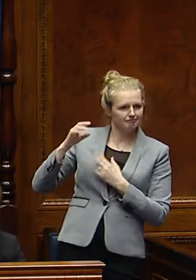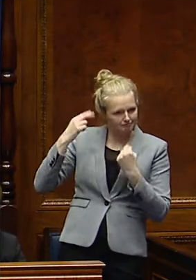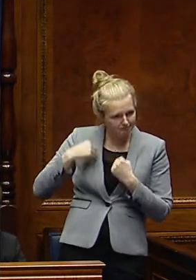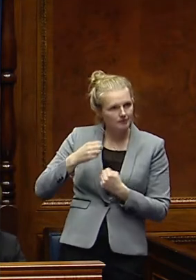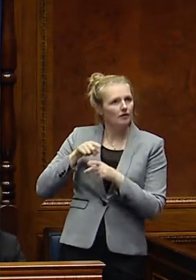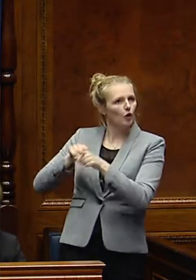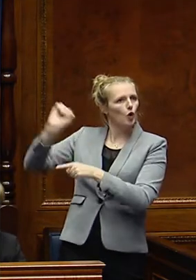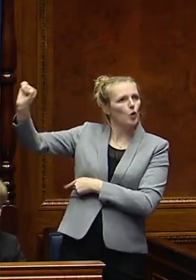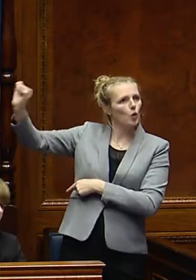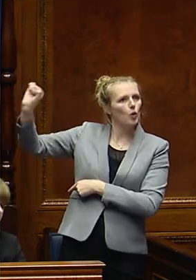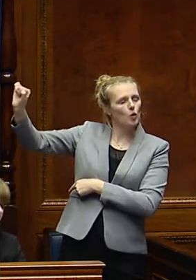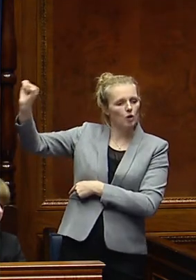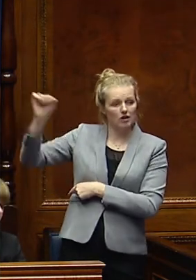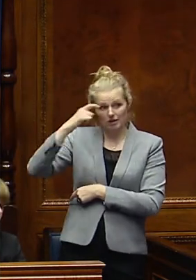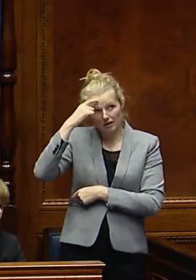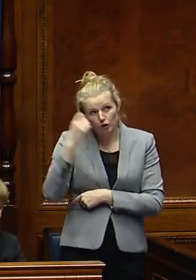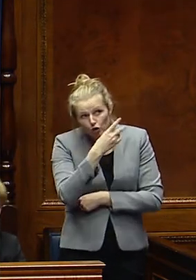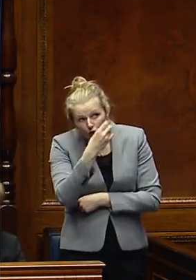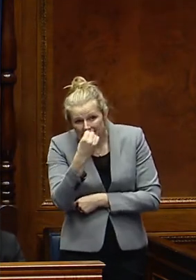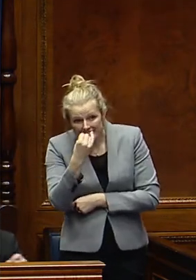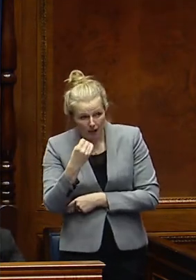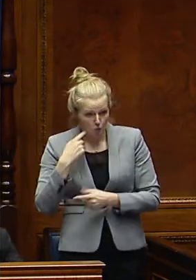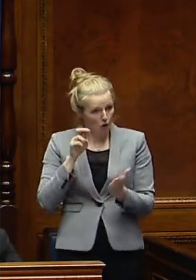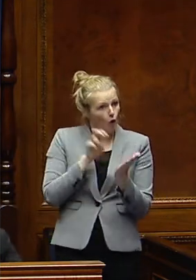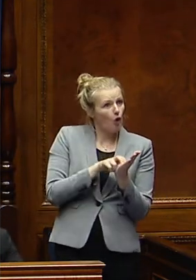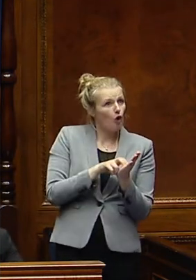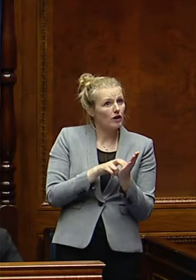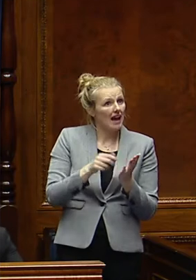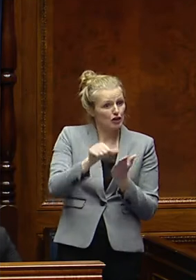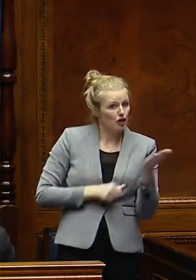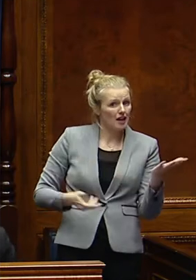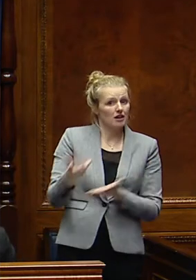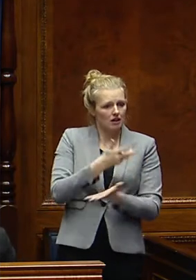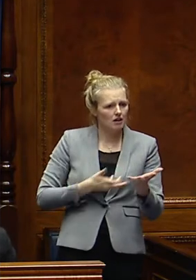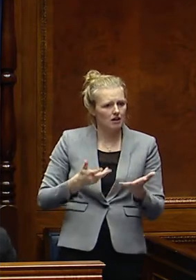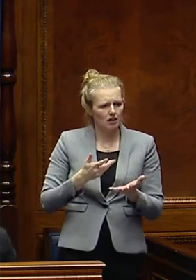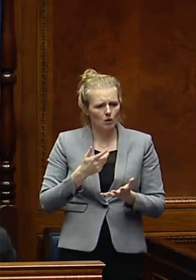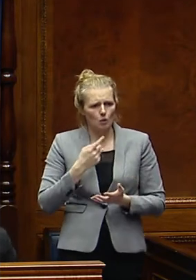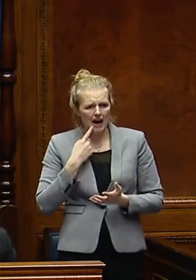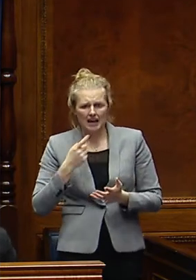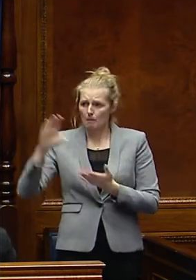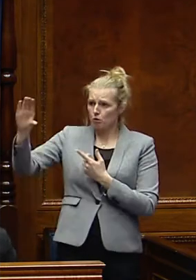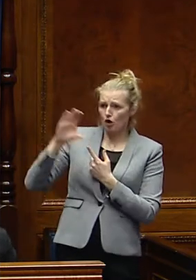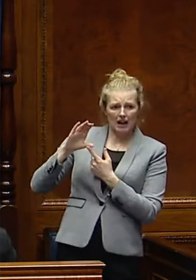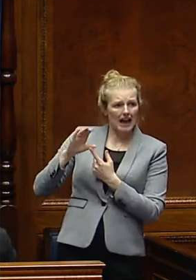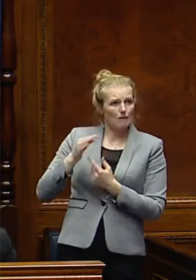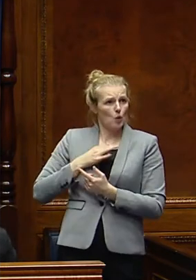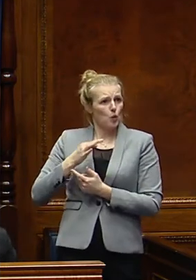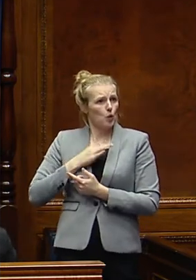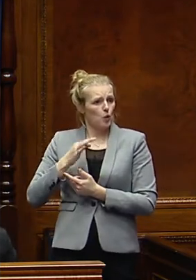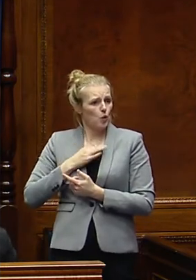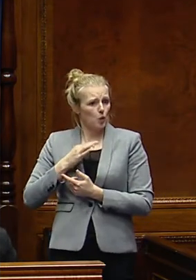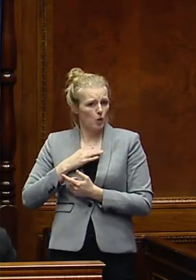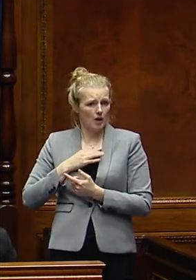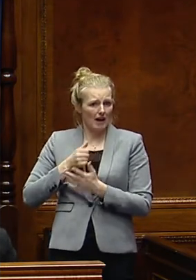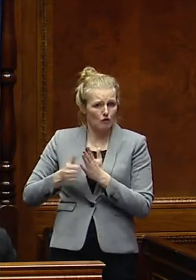2016 when this issue was on the agenda that there were threats and there were actually penalties to that block grant that was taken on